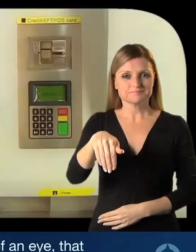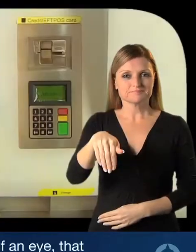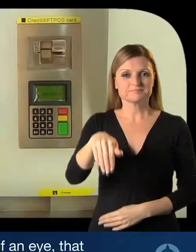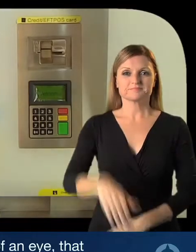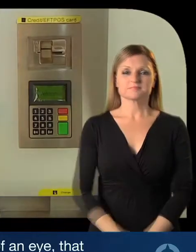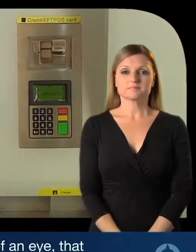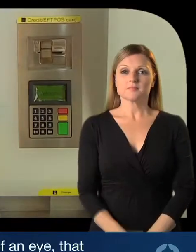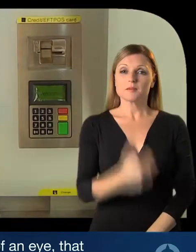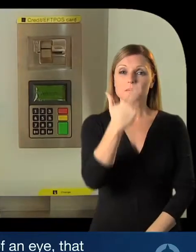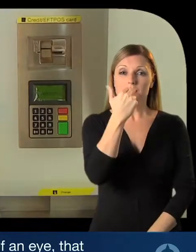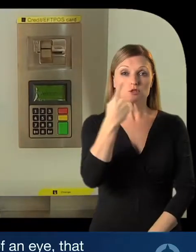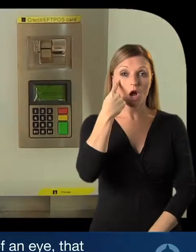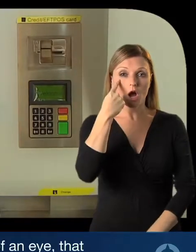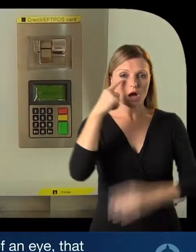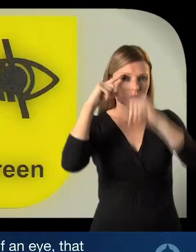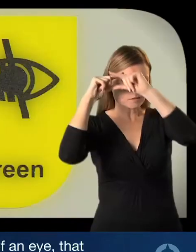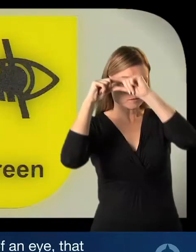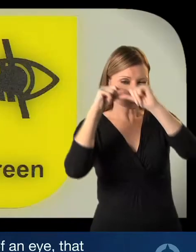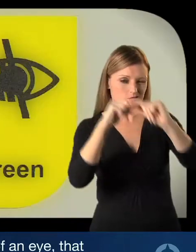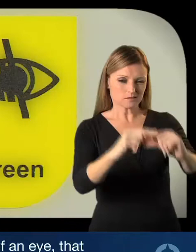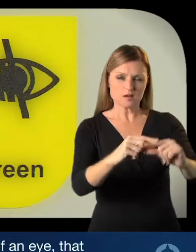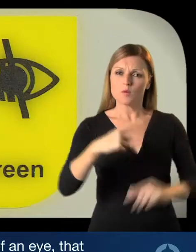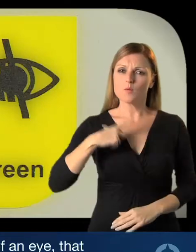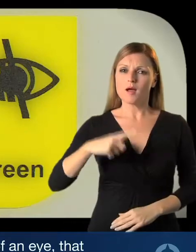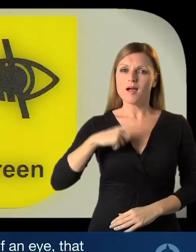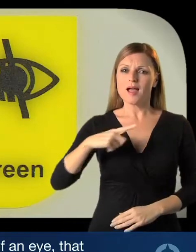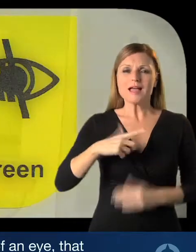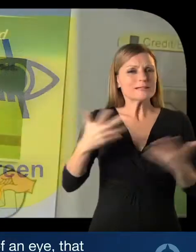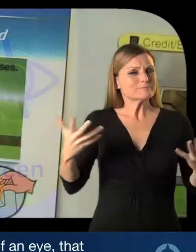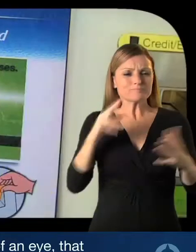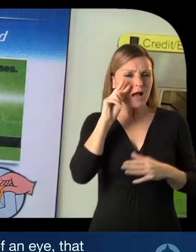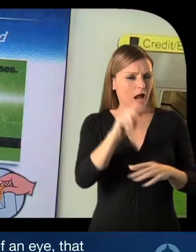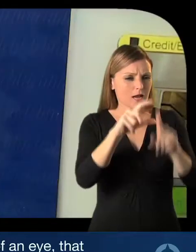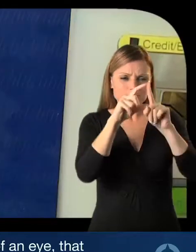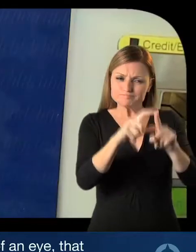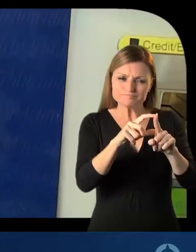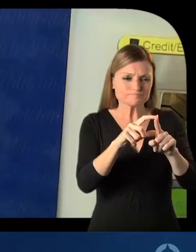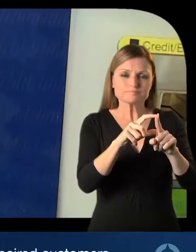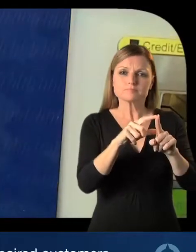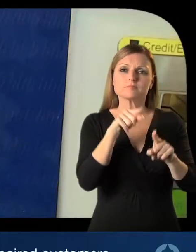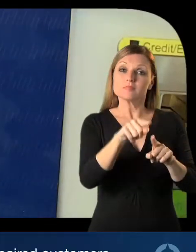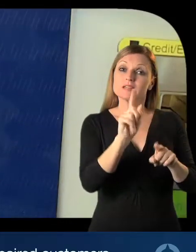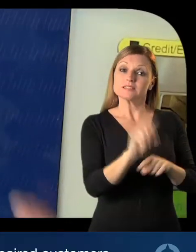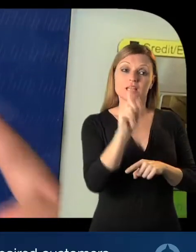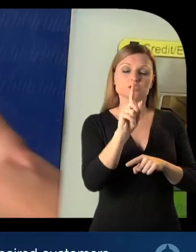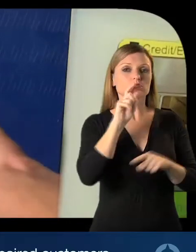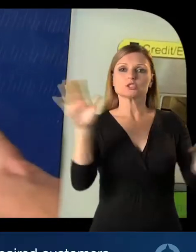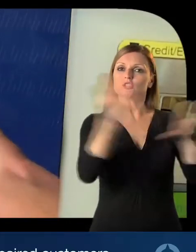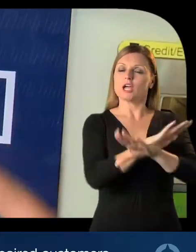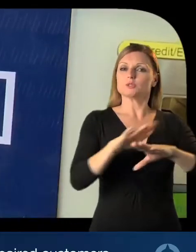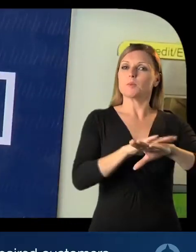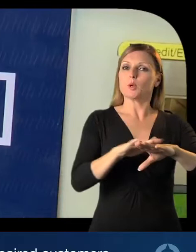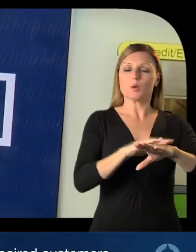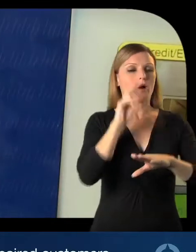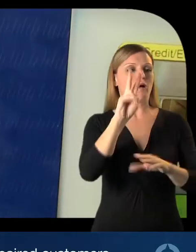There is also a button with a picture of an eye that changes the color and layout of the screen. This makes it more accessible